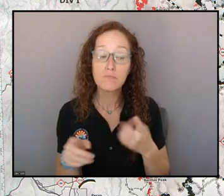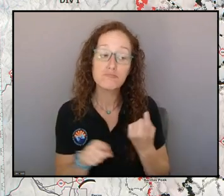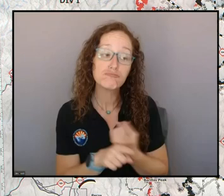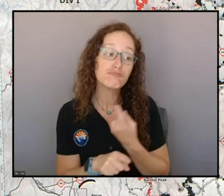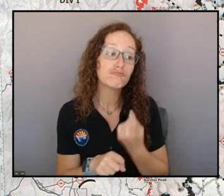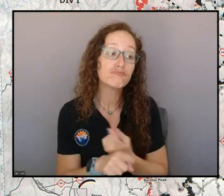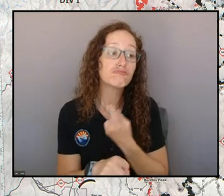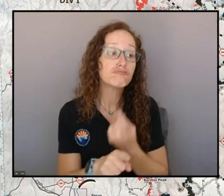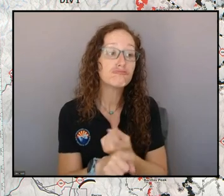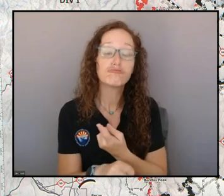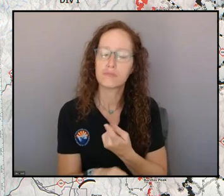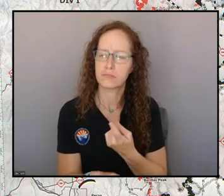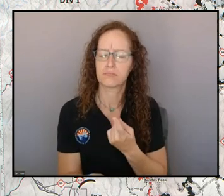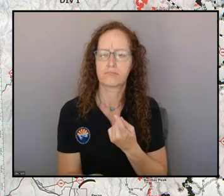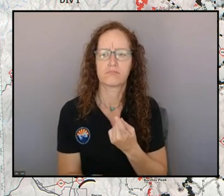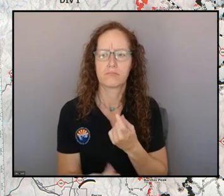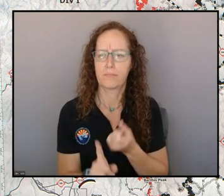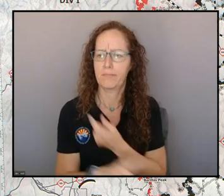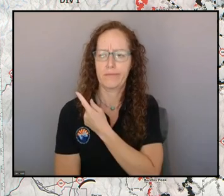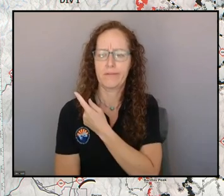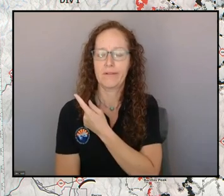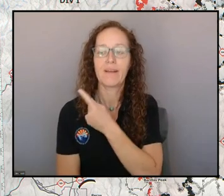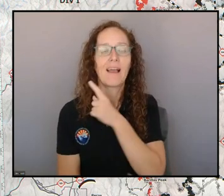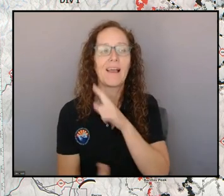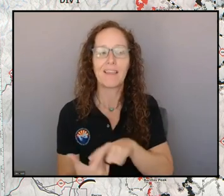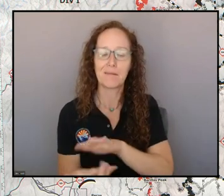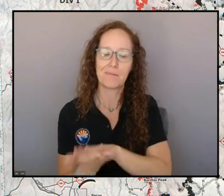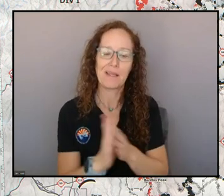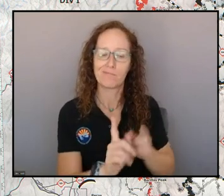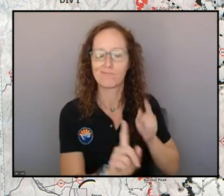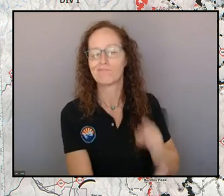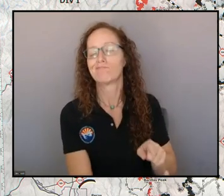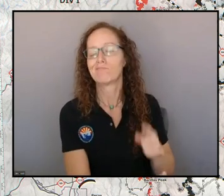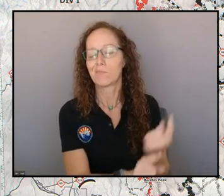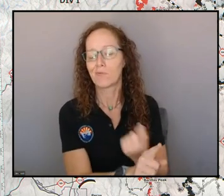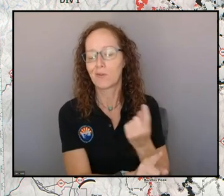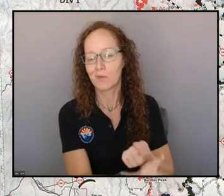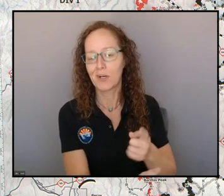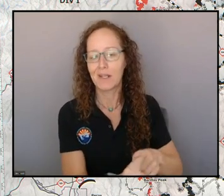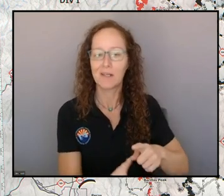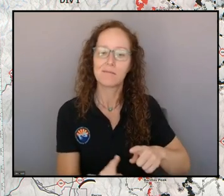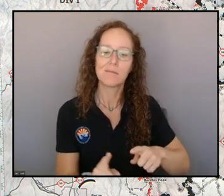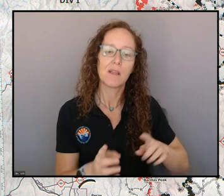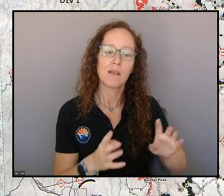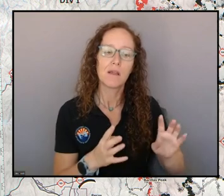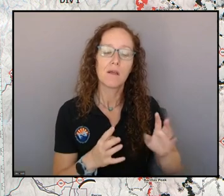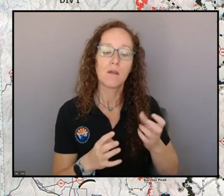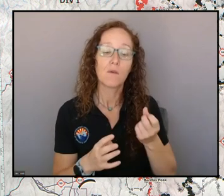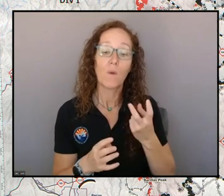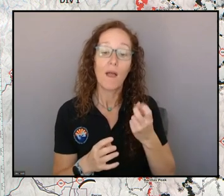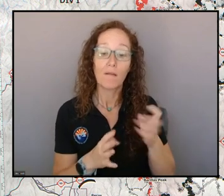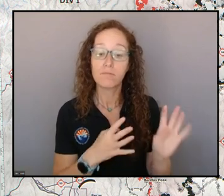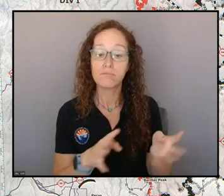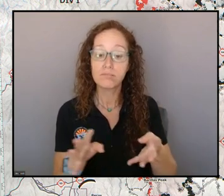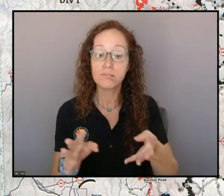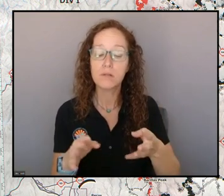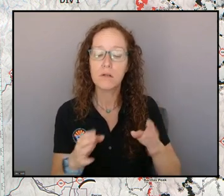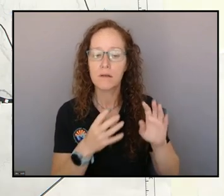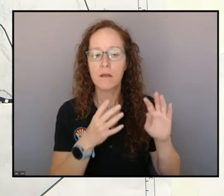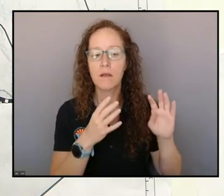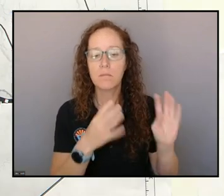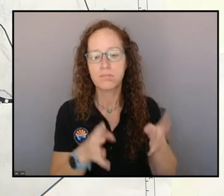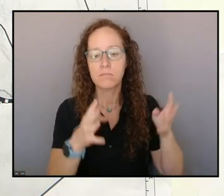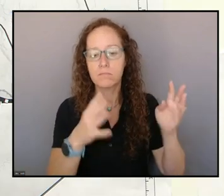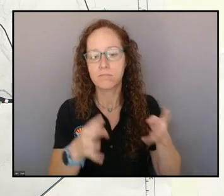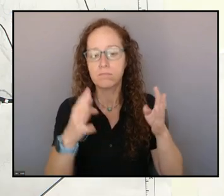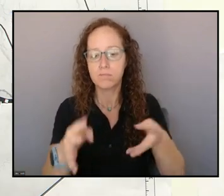uncharacteristic to this area this time of year of 12 gusts 22. That's going to increase steadily until Friday when we